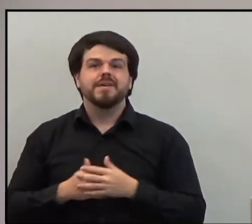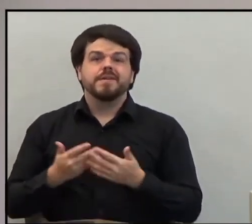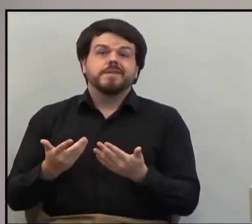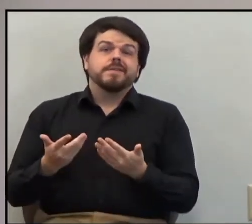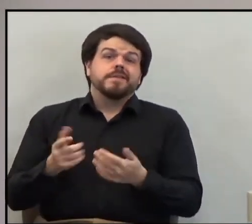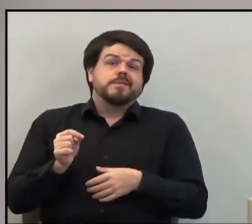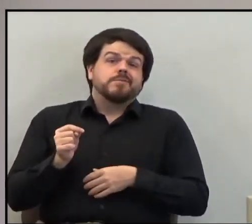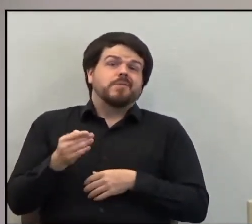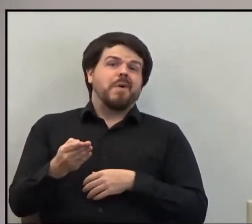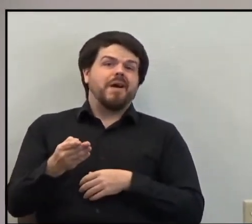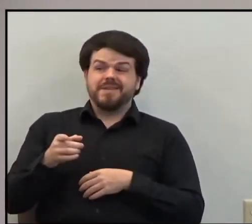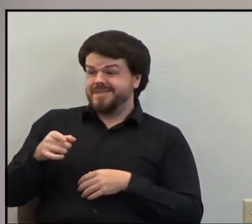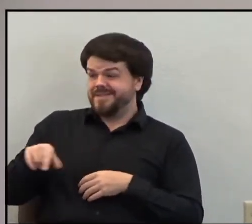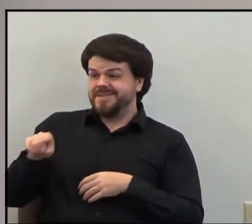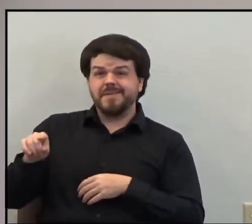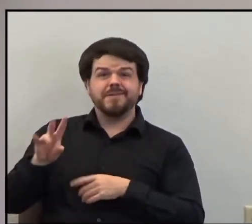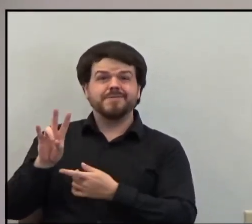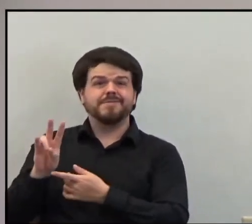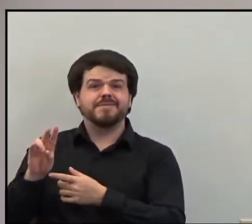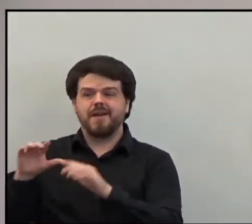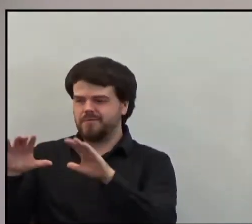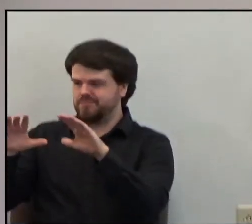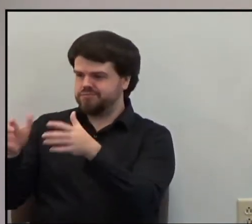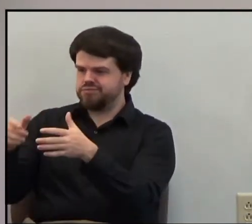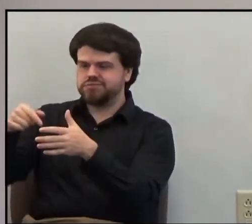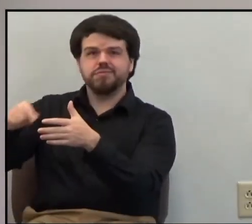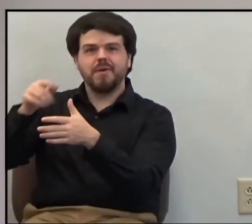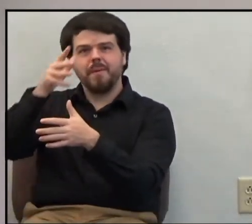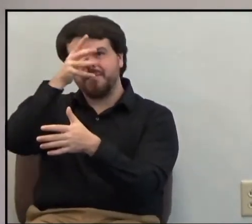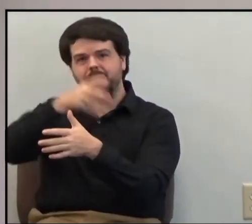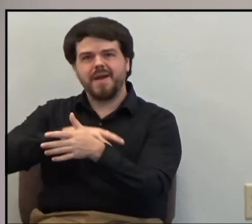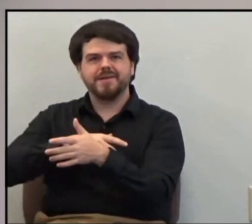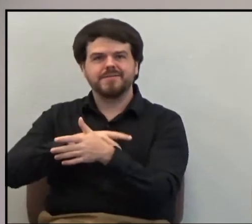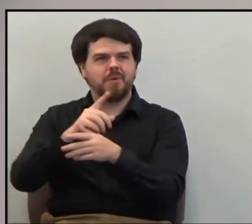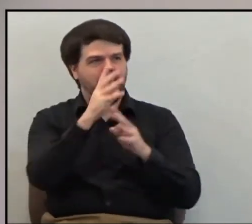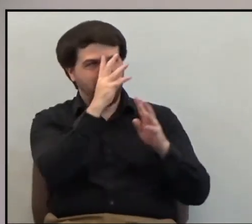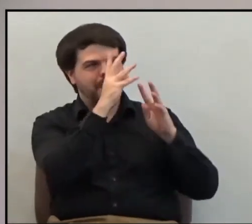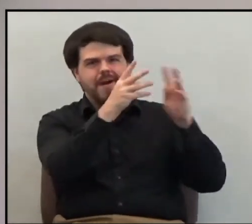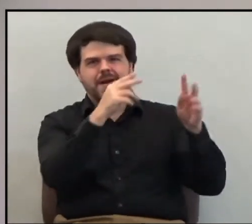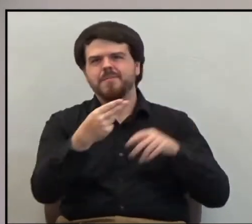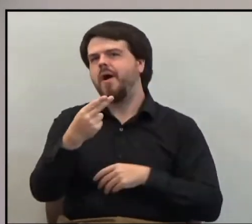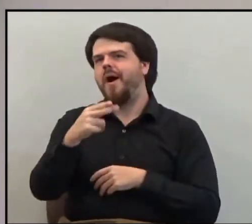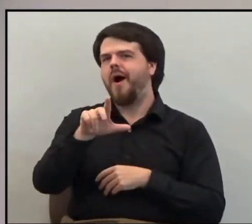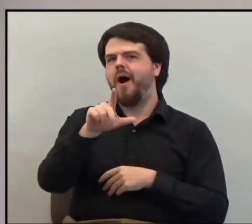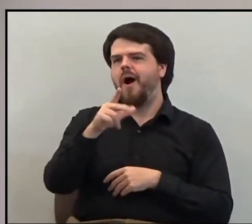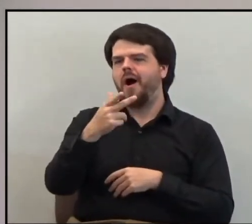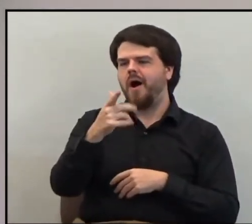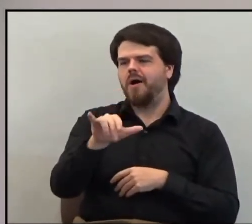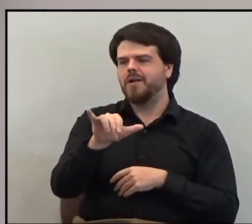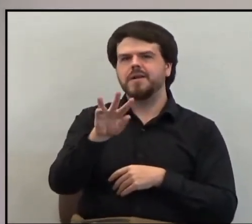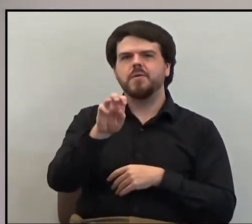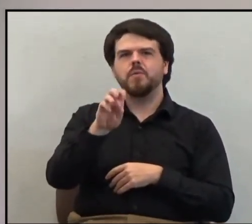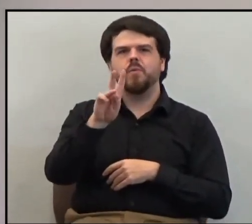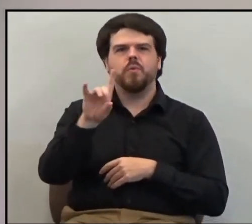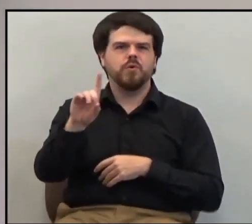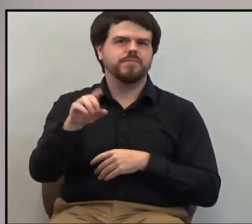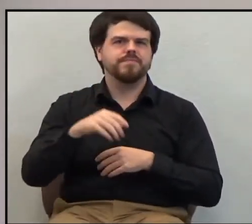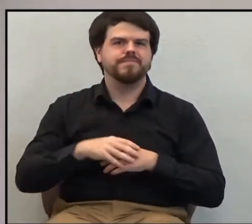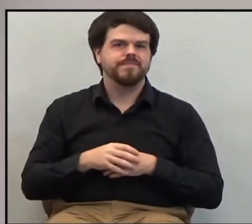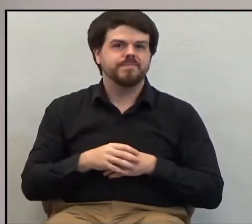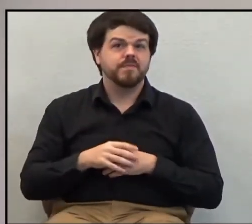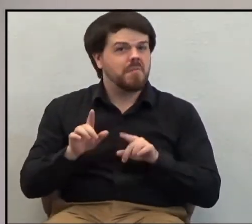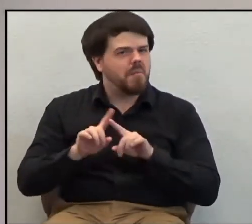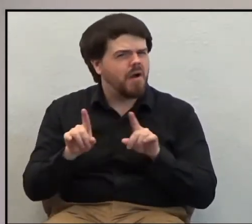such men are products of Hollywood fantasy. But my friends, I want you to know that such men